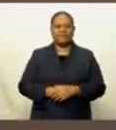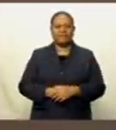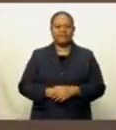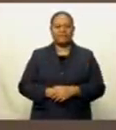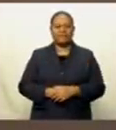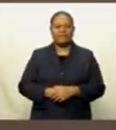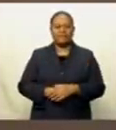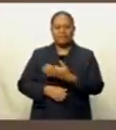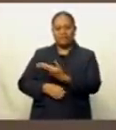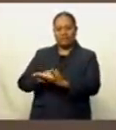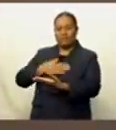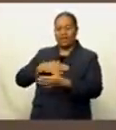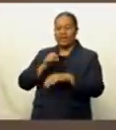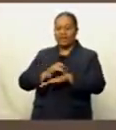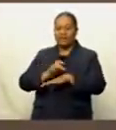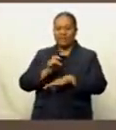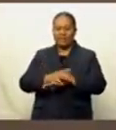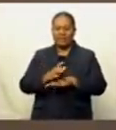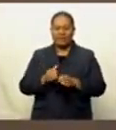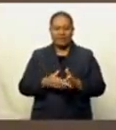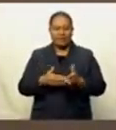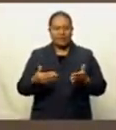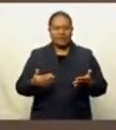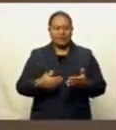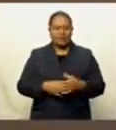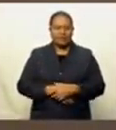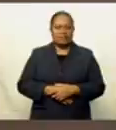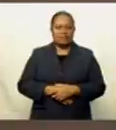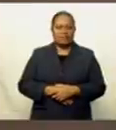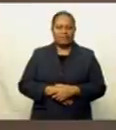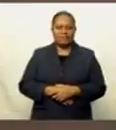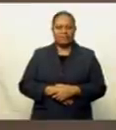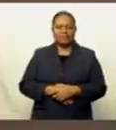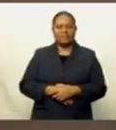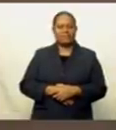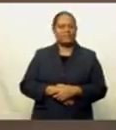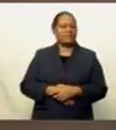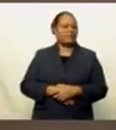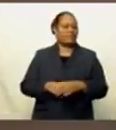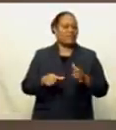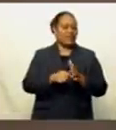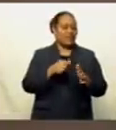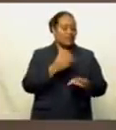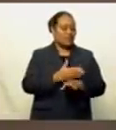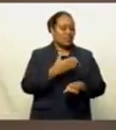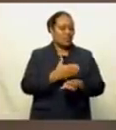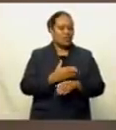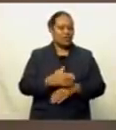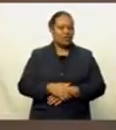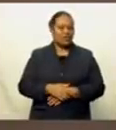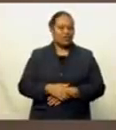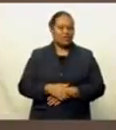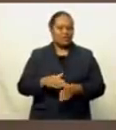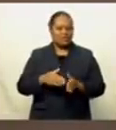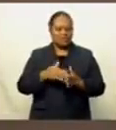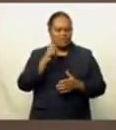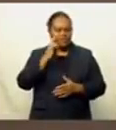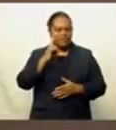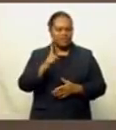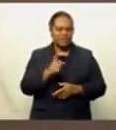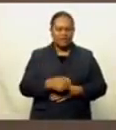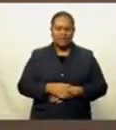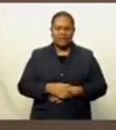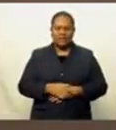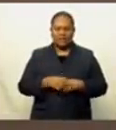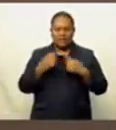My advice to the players is that nothing comes easy and it takes patience and hard work to reach their end goal. Listen to the directive set